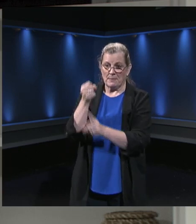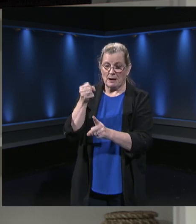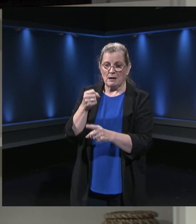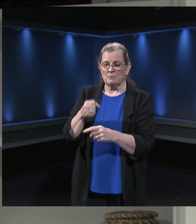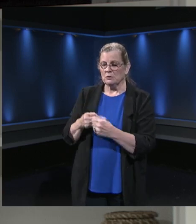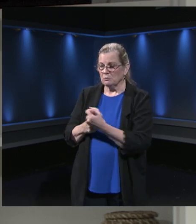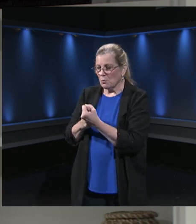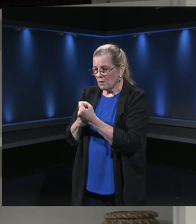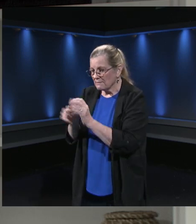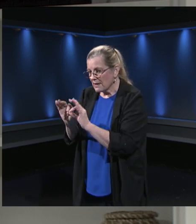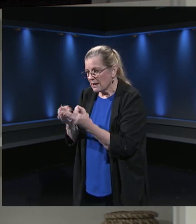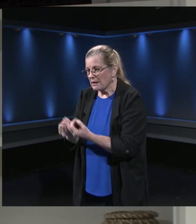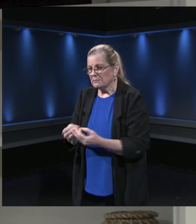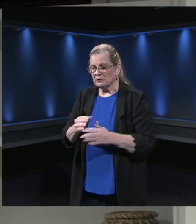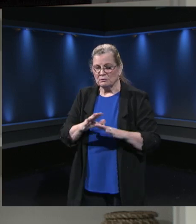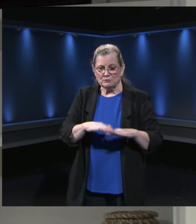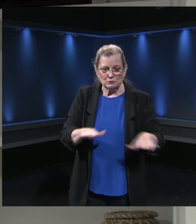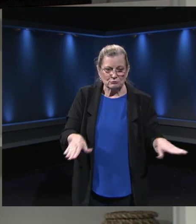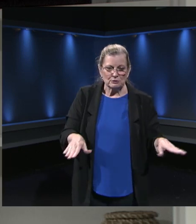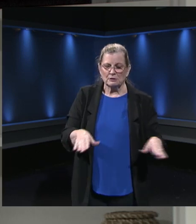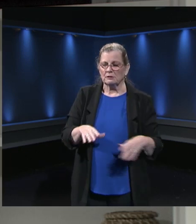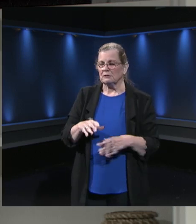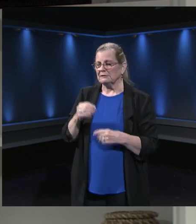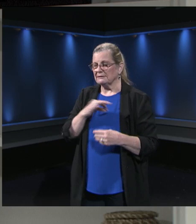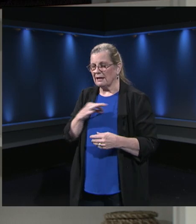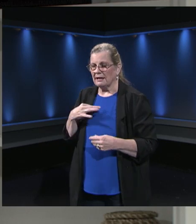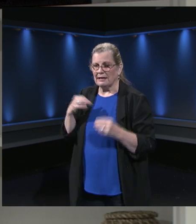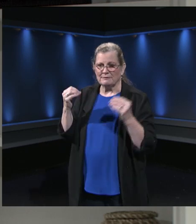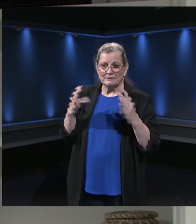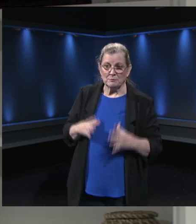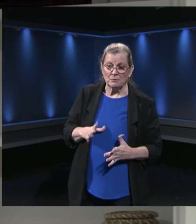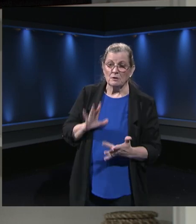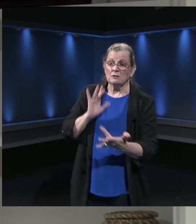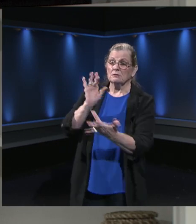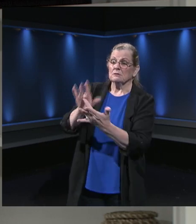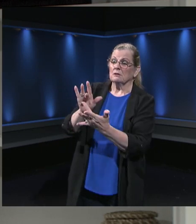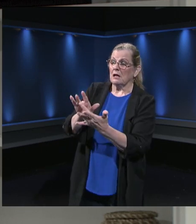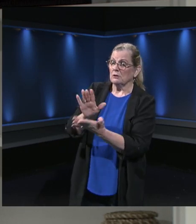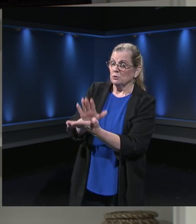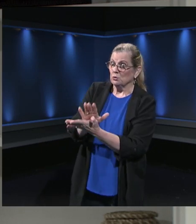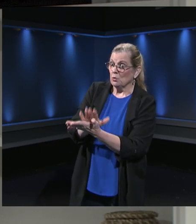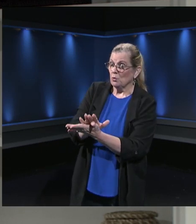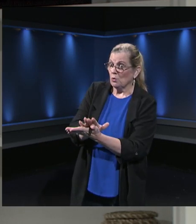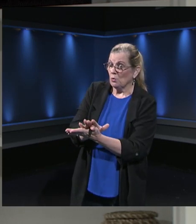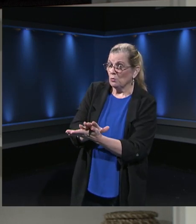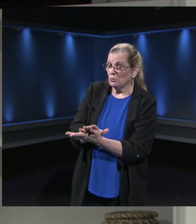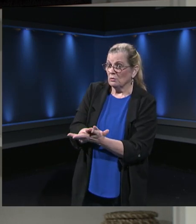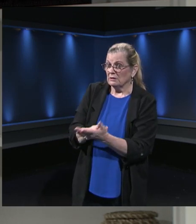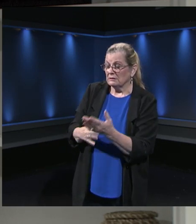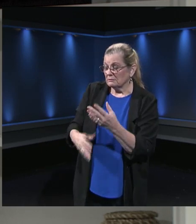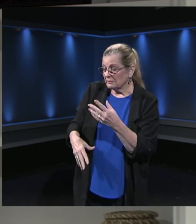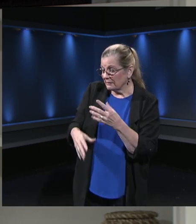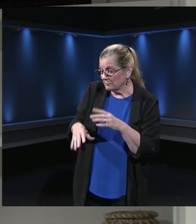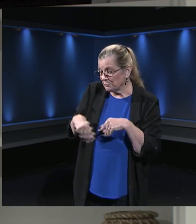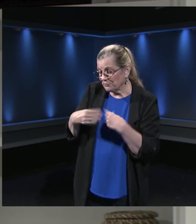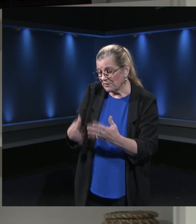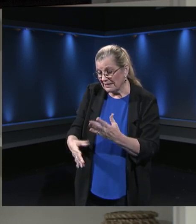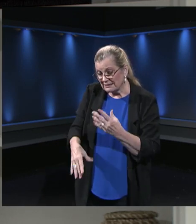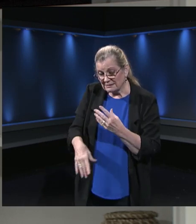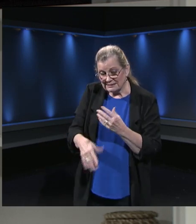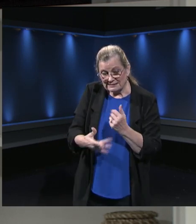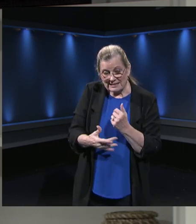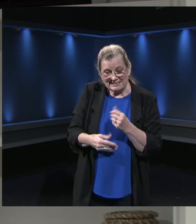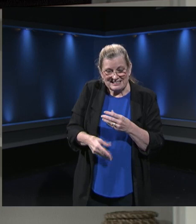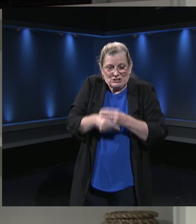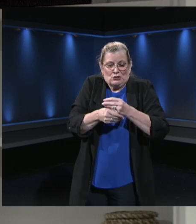I would tell you that reach out to the school and we can get you some additional technology and support help. And I also want to